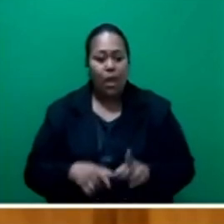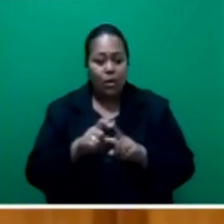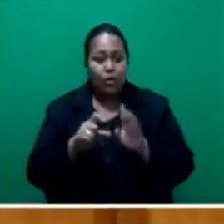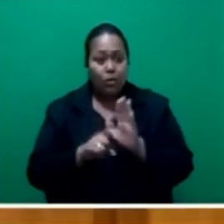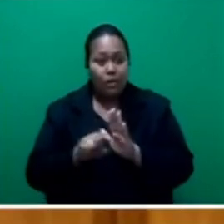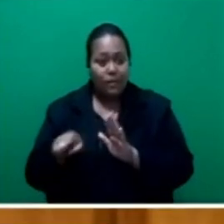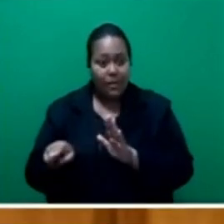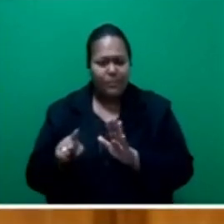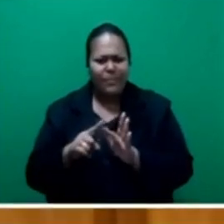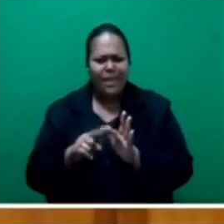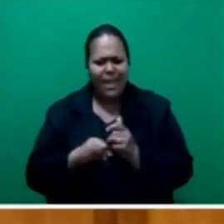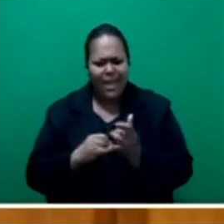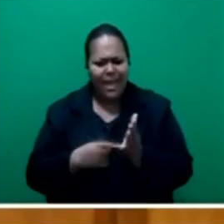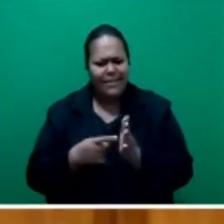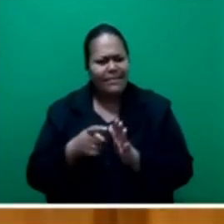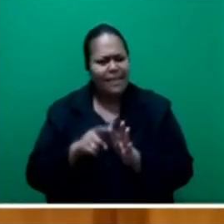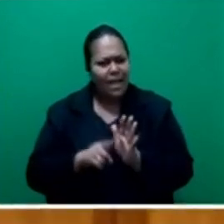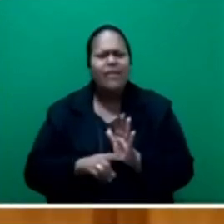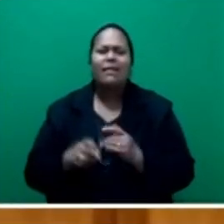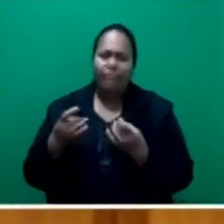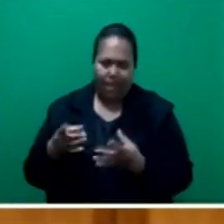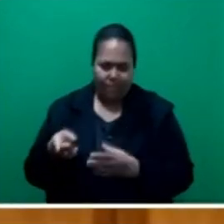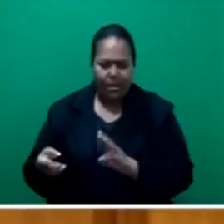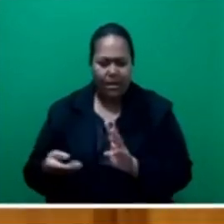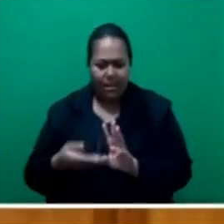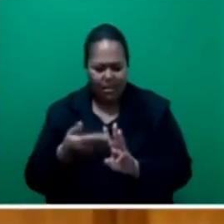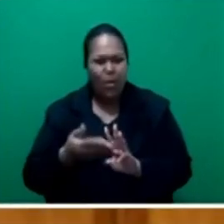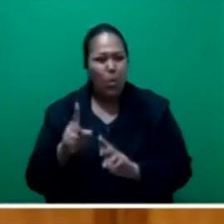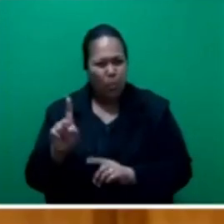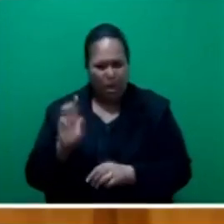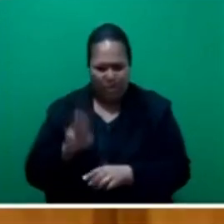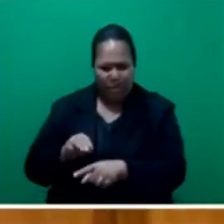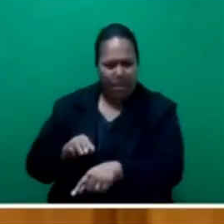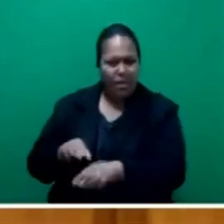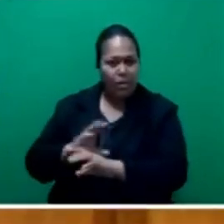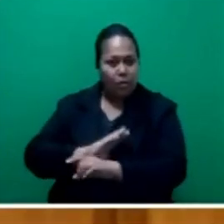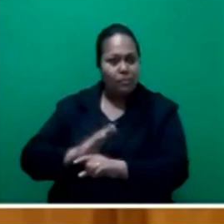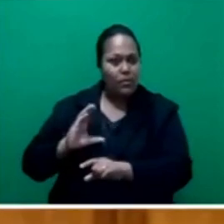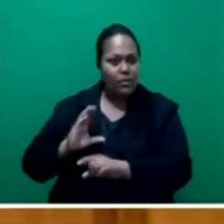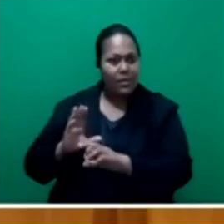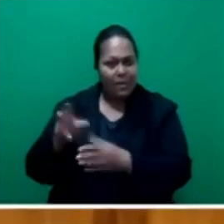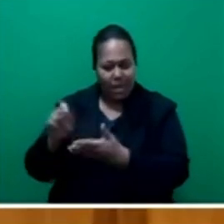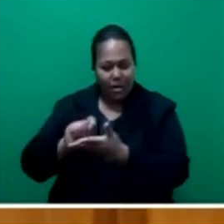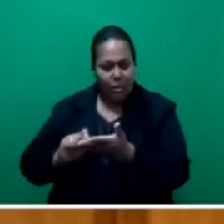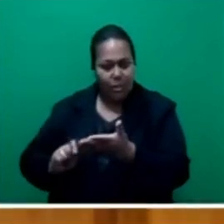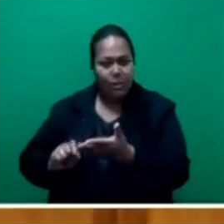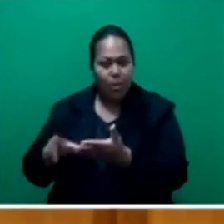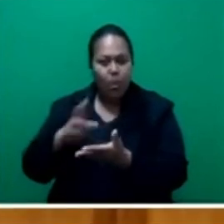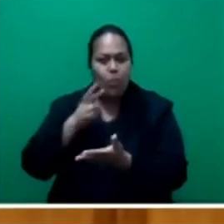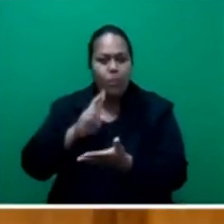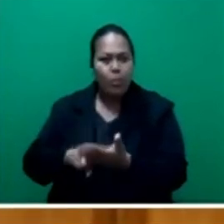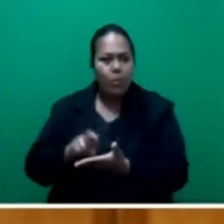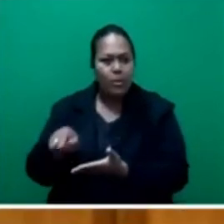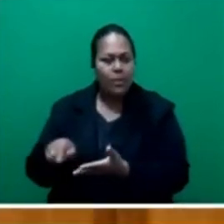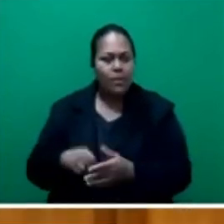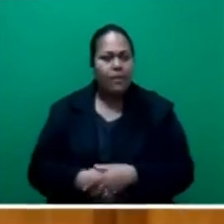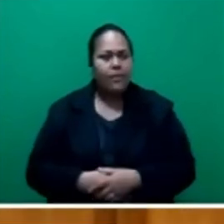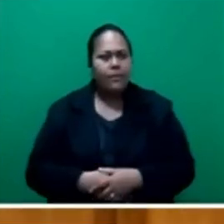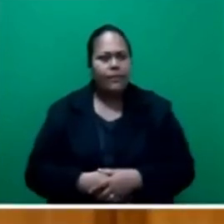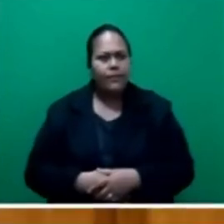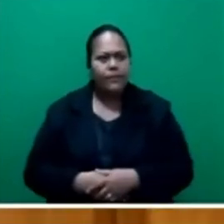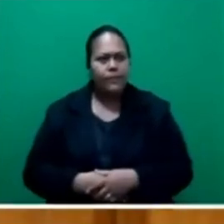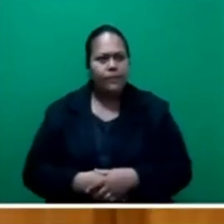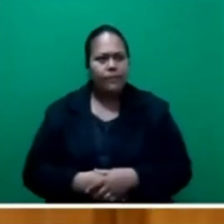be available. Also mentioned in the commission report that assisted in the commission's work were professionals